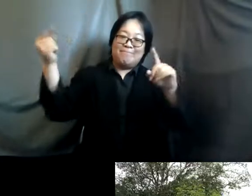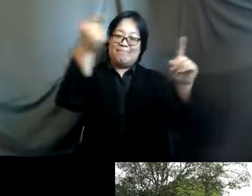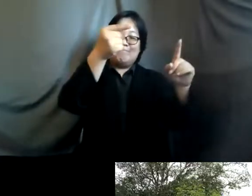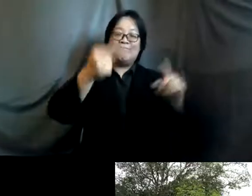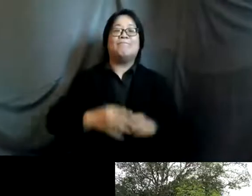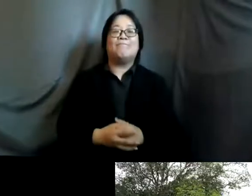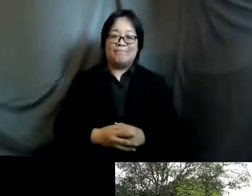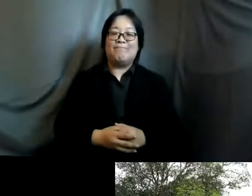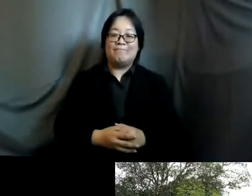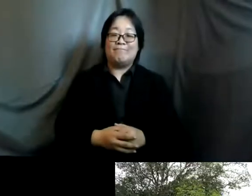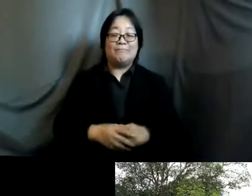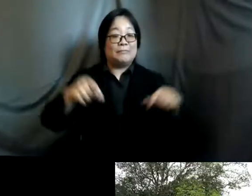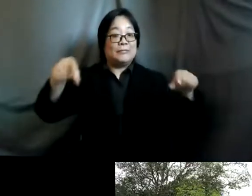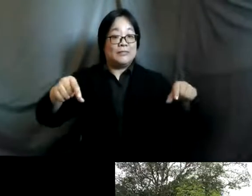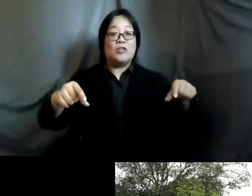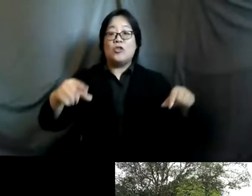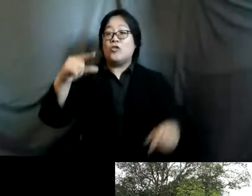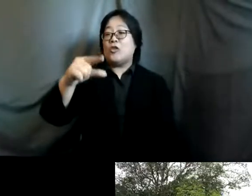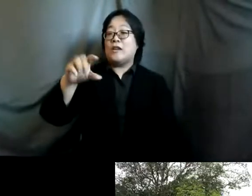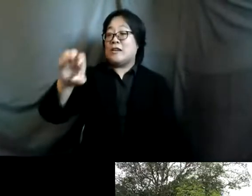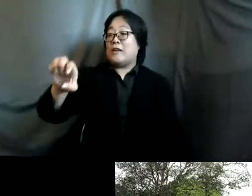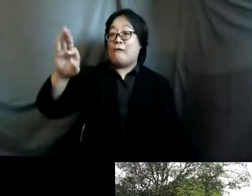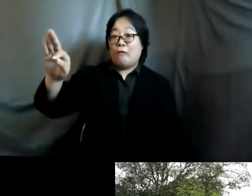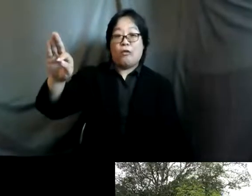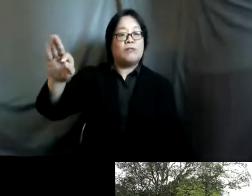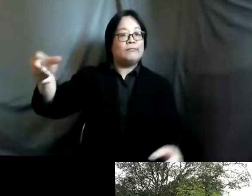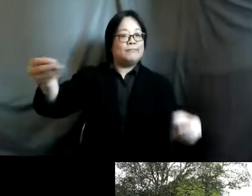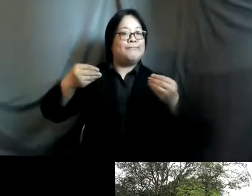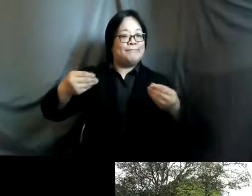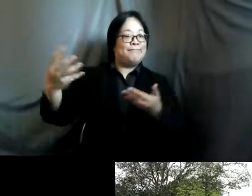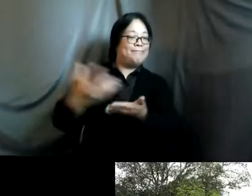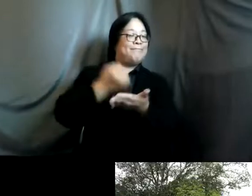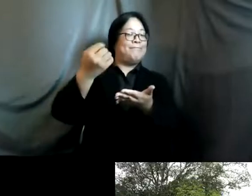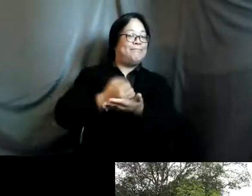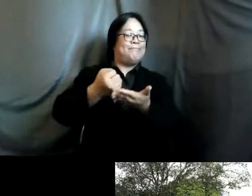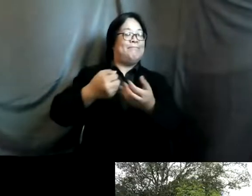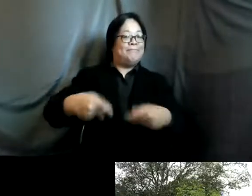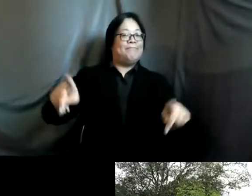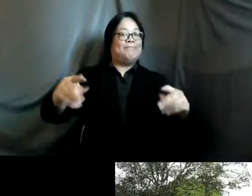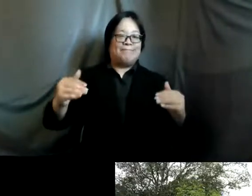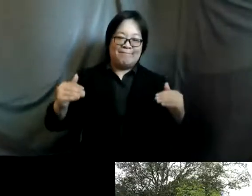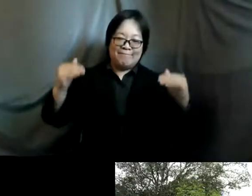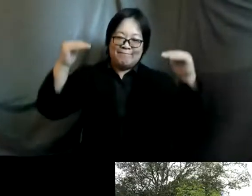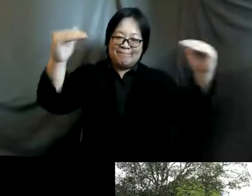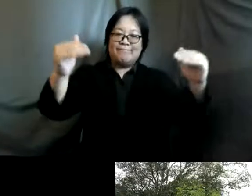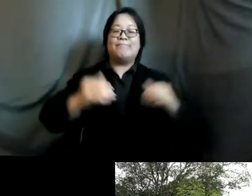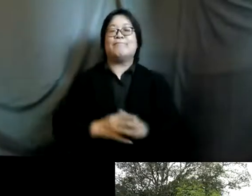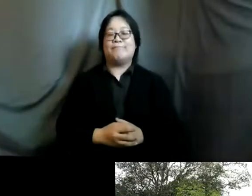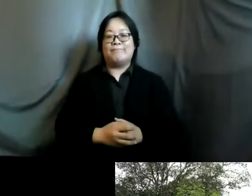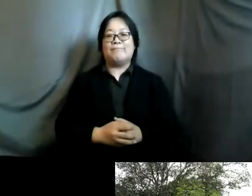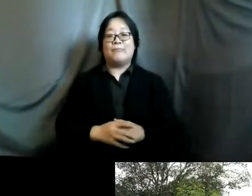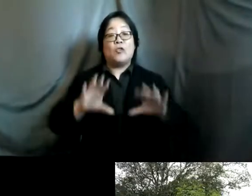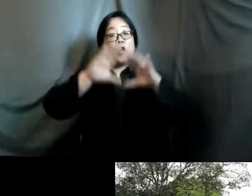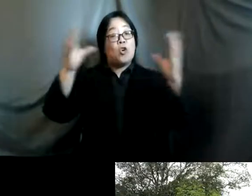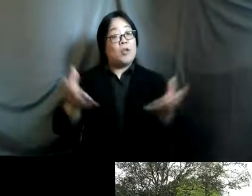this generation equality forum is giving us an opportunity to really push this agenda forward globally and